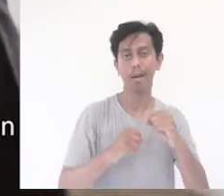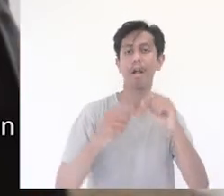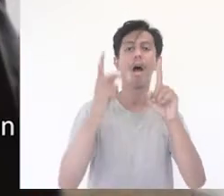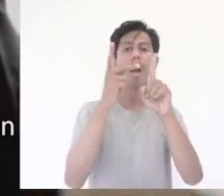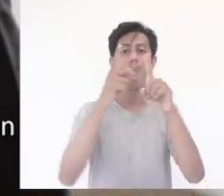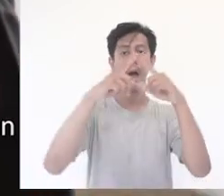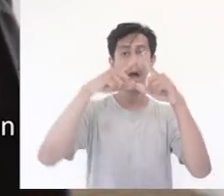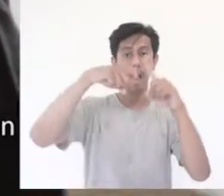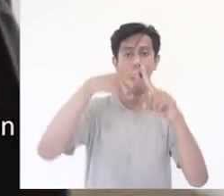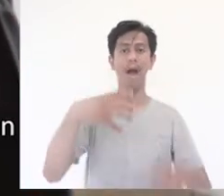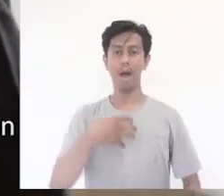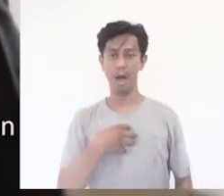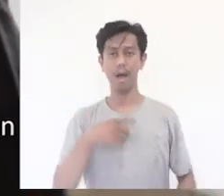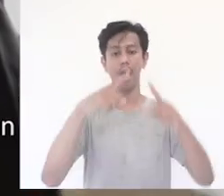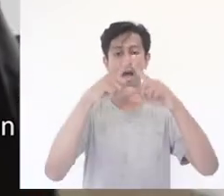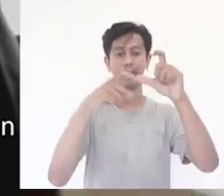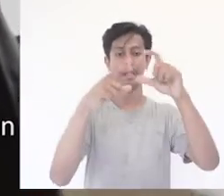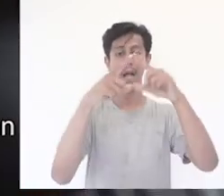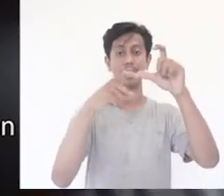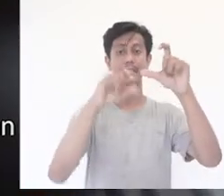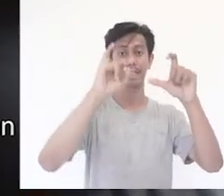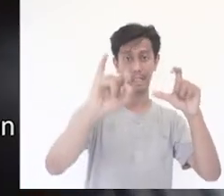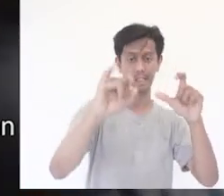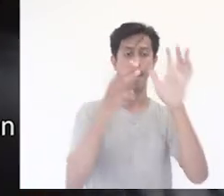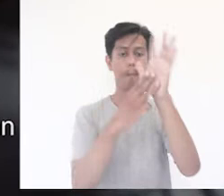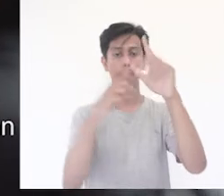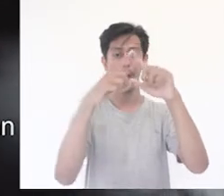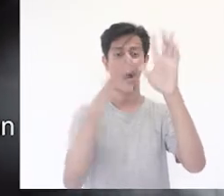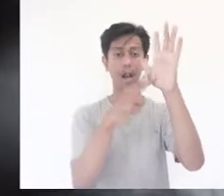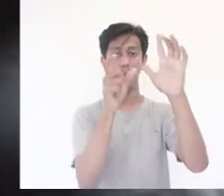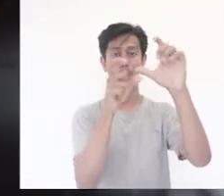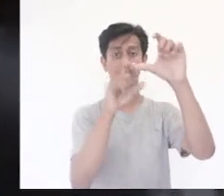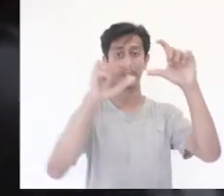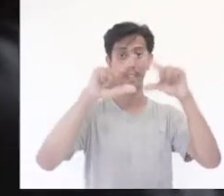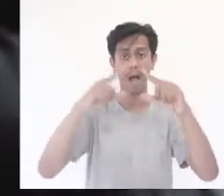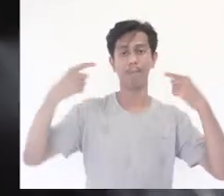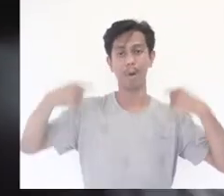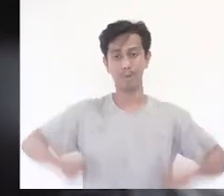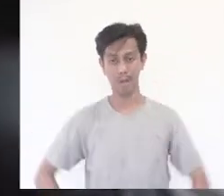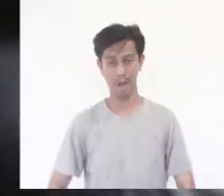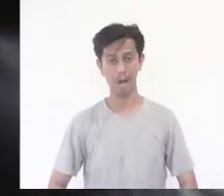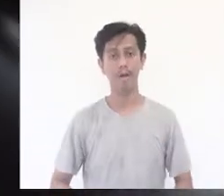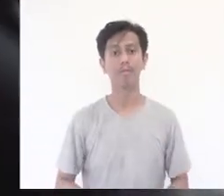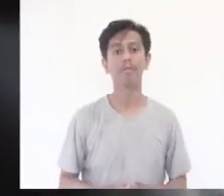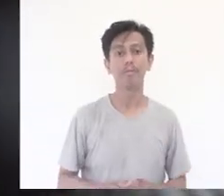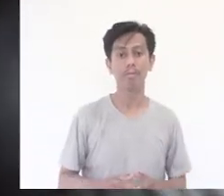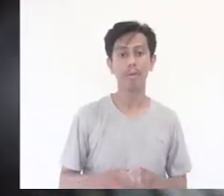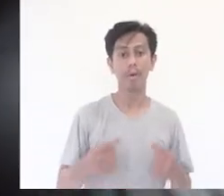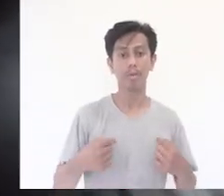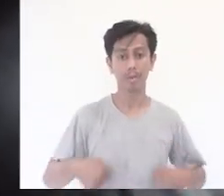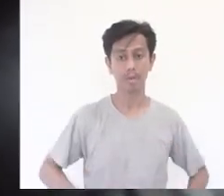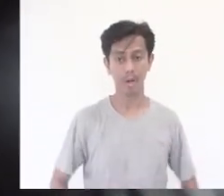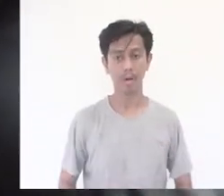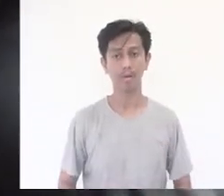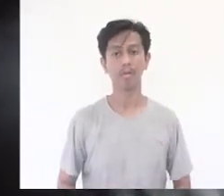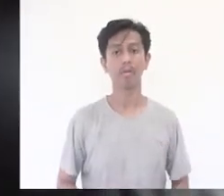This was followed up with focus group discussions, each with a different theme and audience, which included city stakeholders working to advocate human